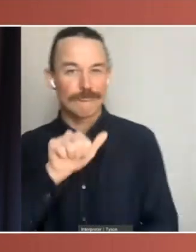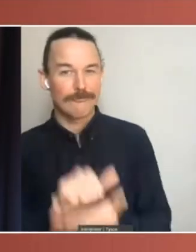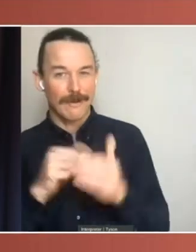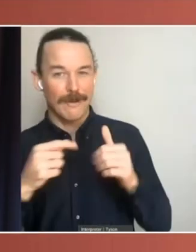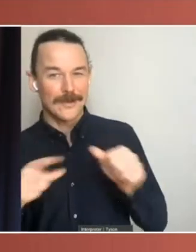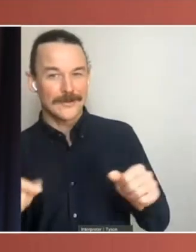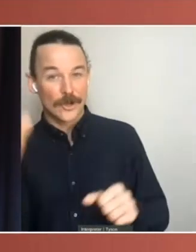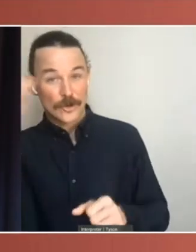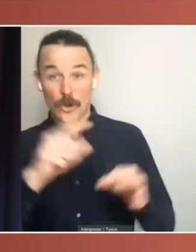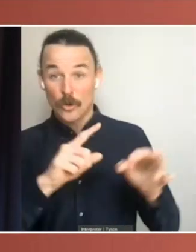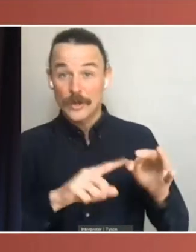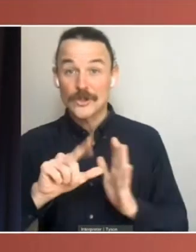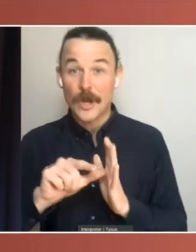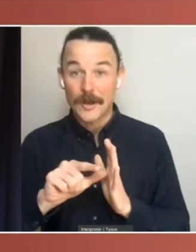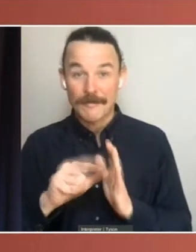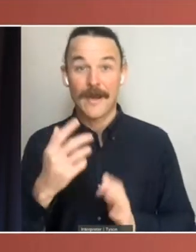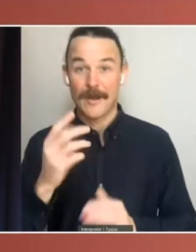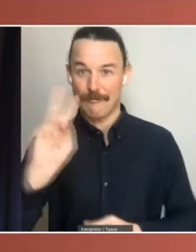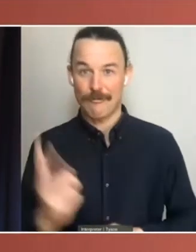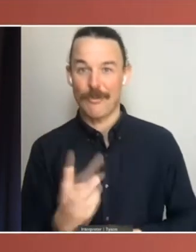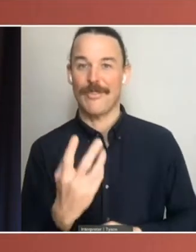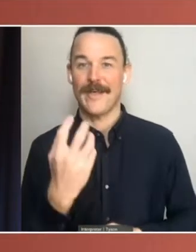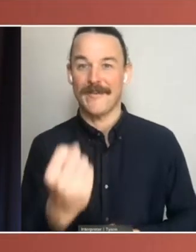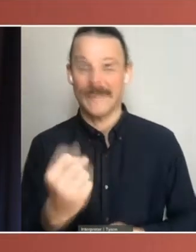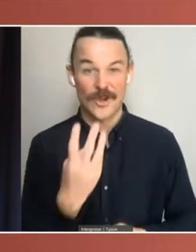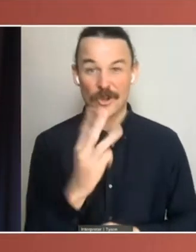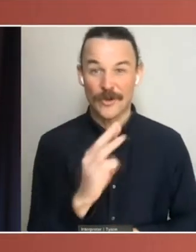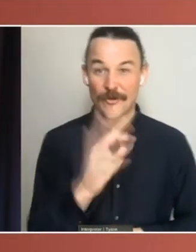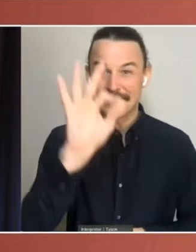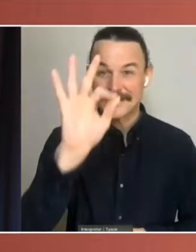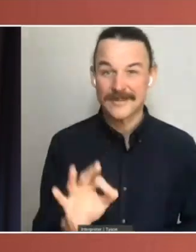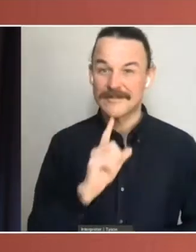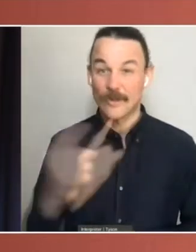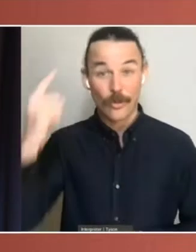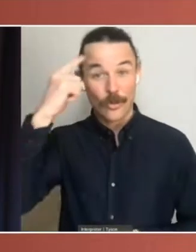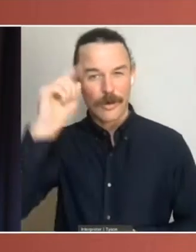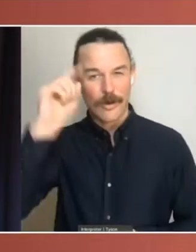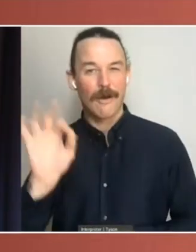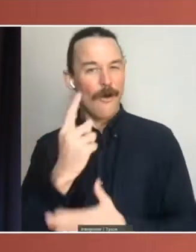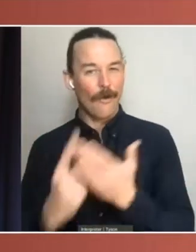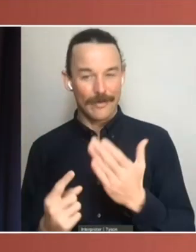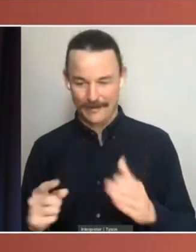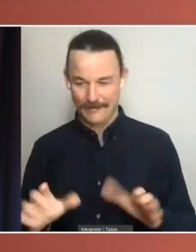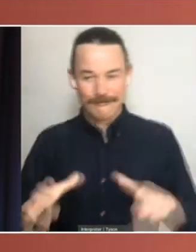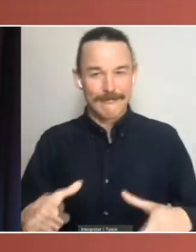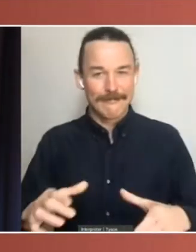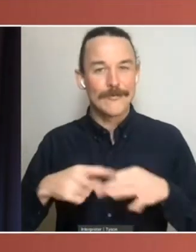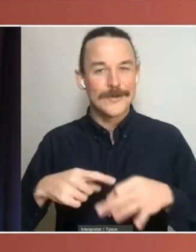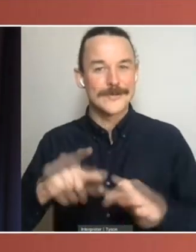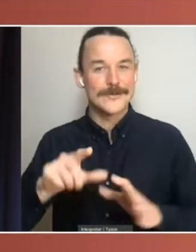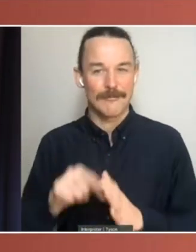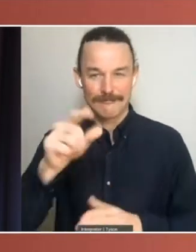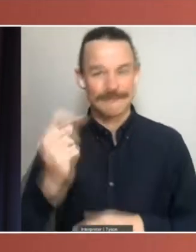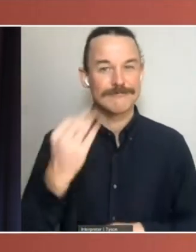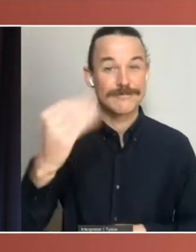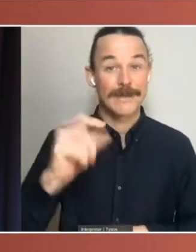held in both chambers, with 34% thinking it was held in the House of Representatives only, 11% the